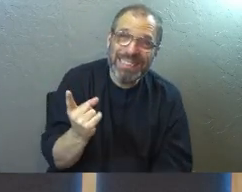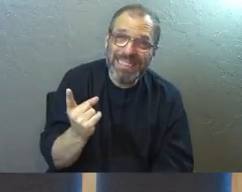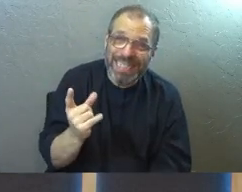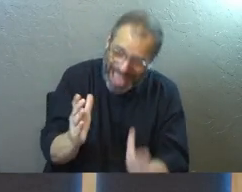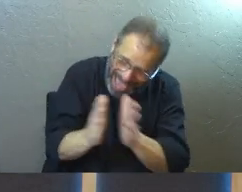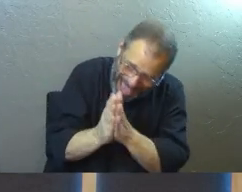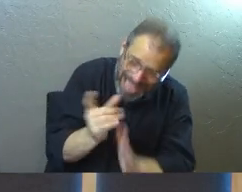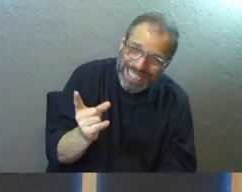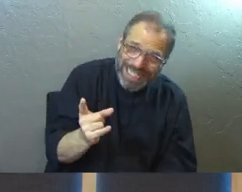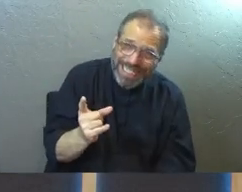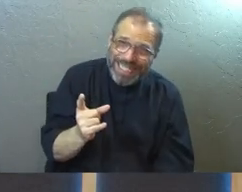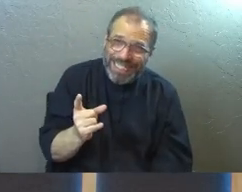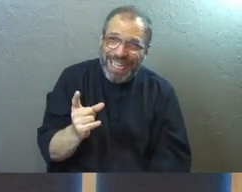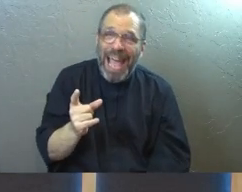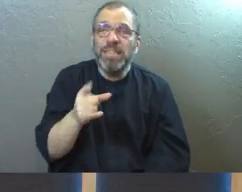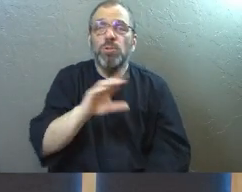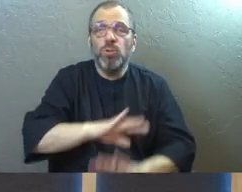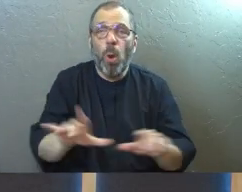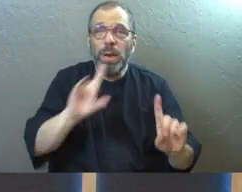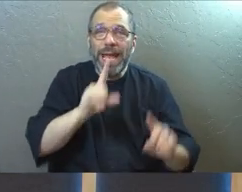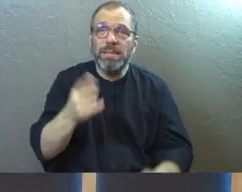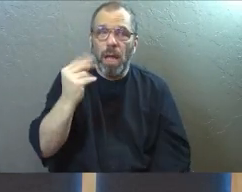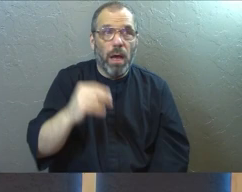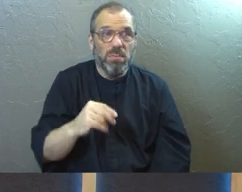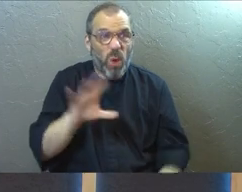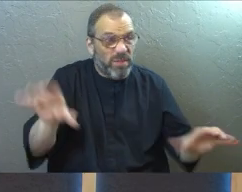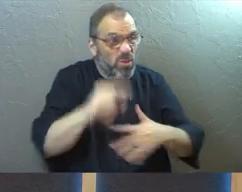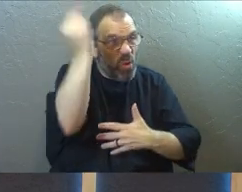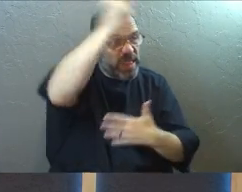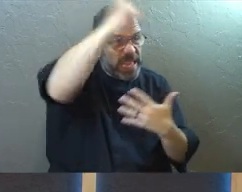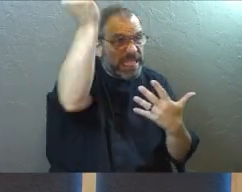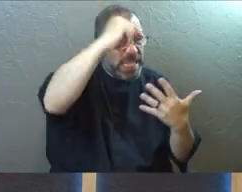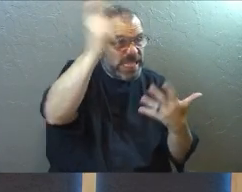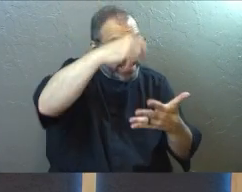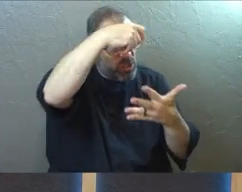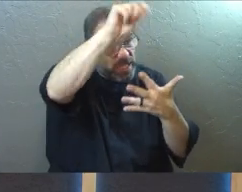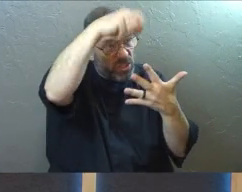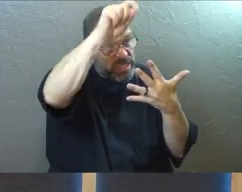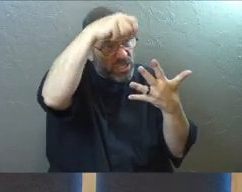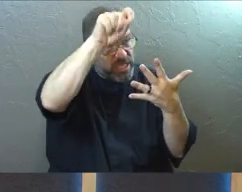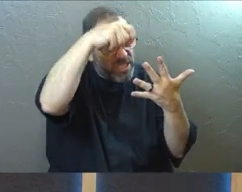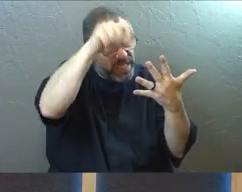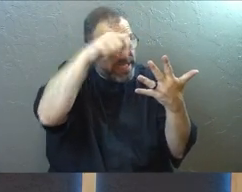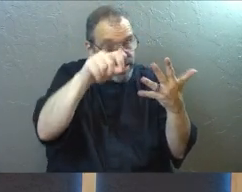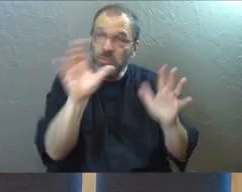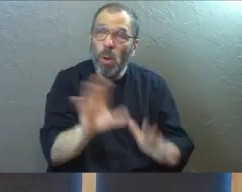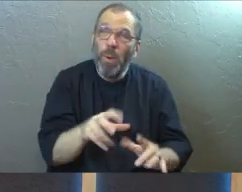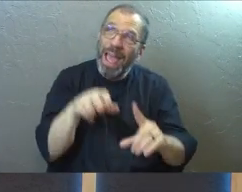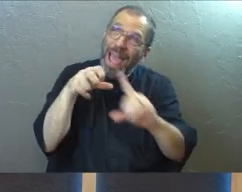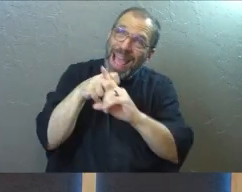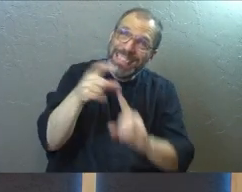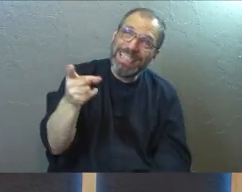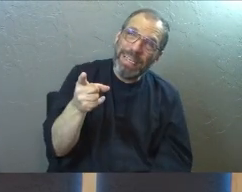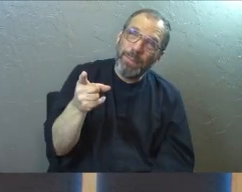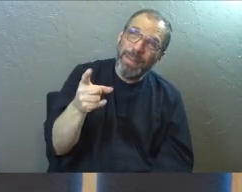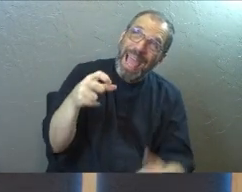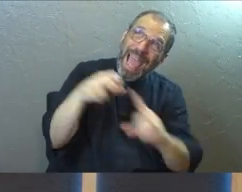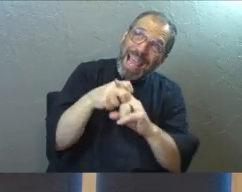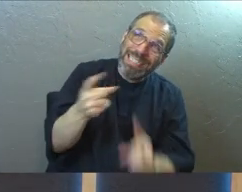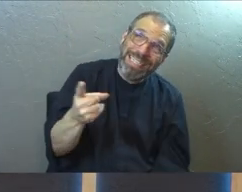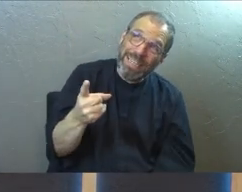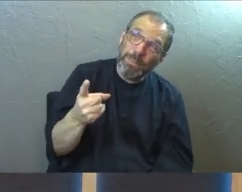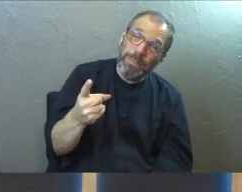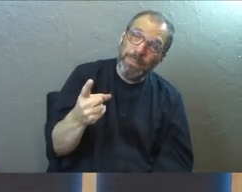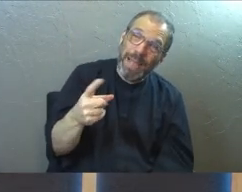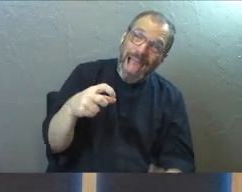Ask. Ask. Don't say no for God. Well, do I have to do all this right? Do I have to say this? Do I have to come in? No, ask him. Ask